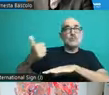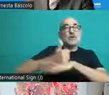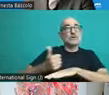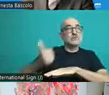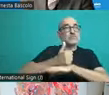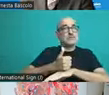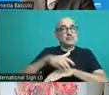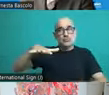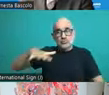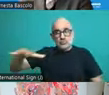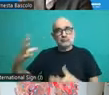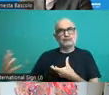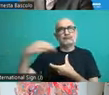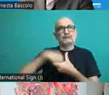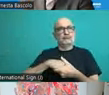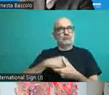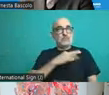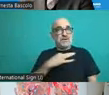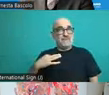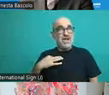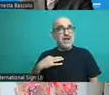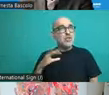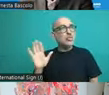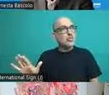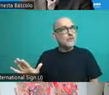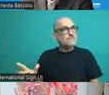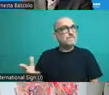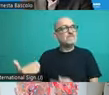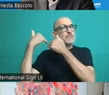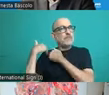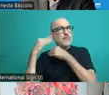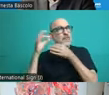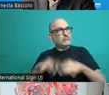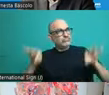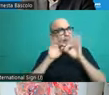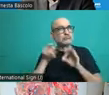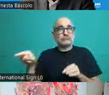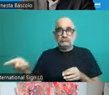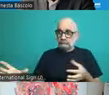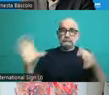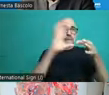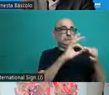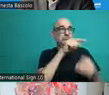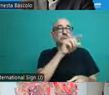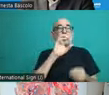those areas. In at PHAO, we do not do this independently, but rather